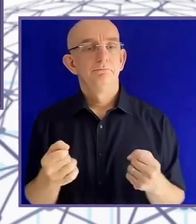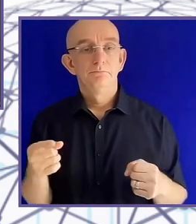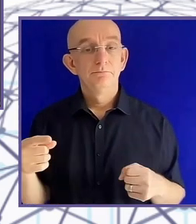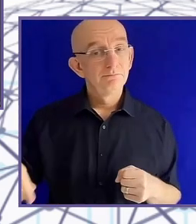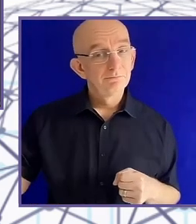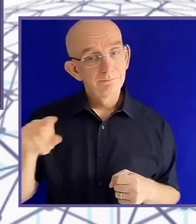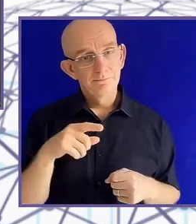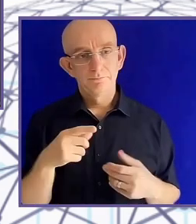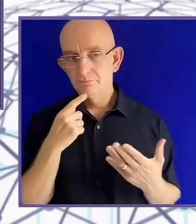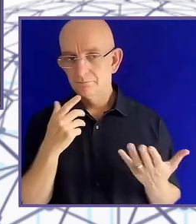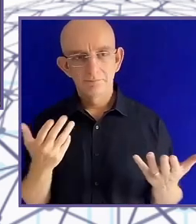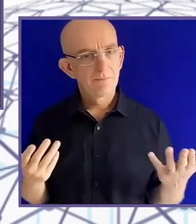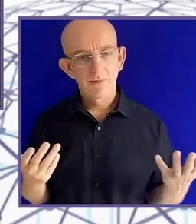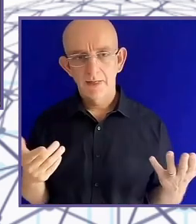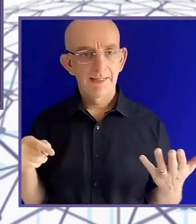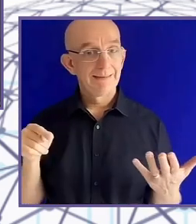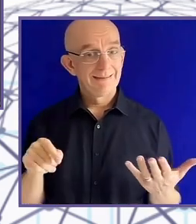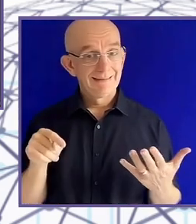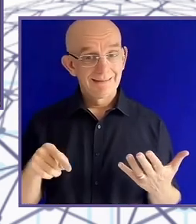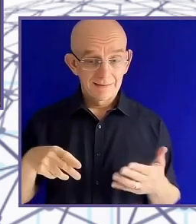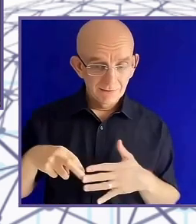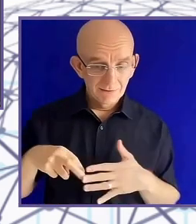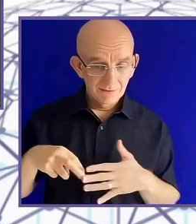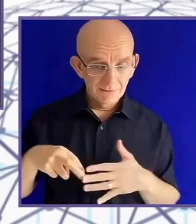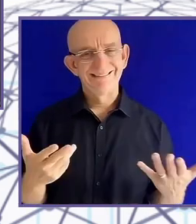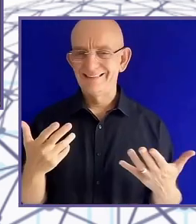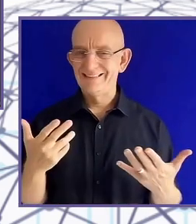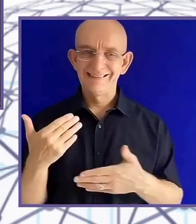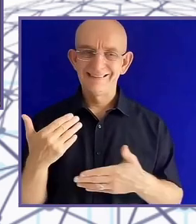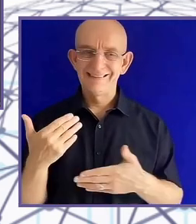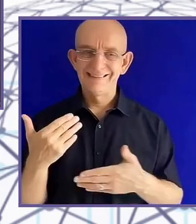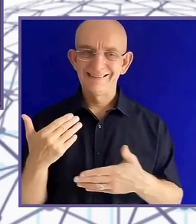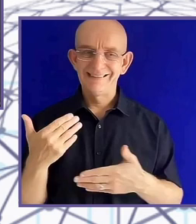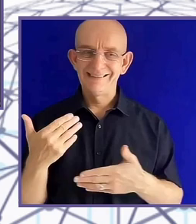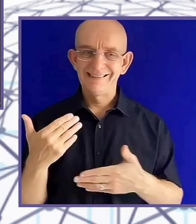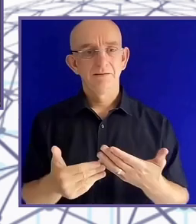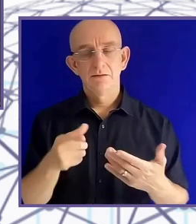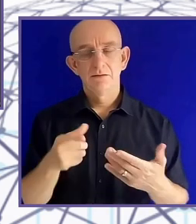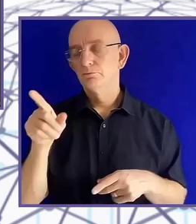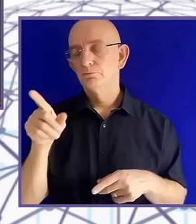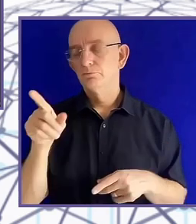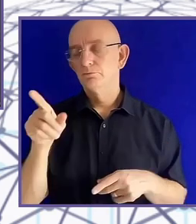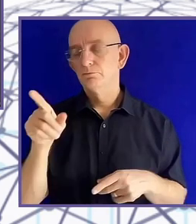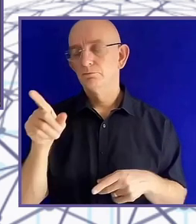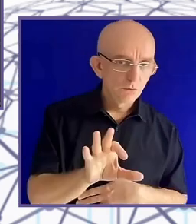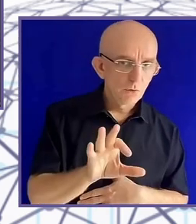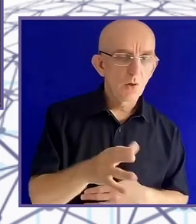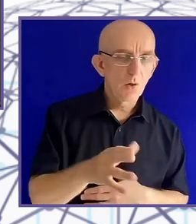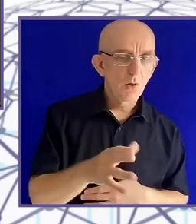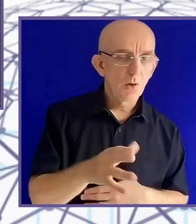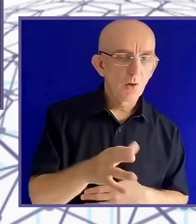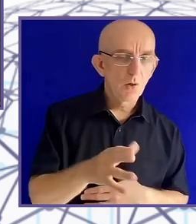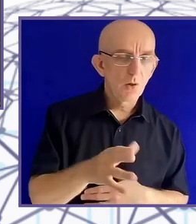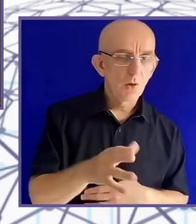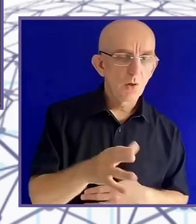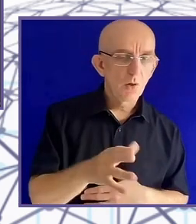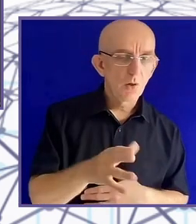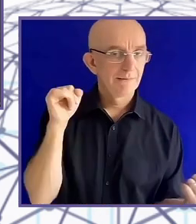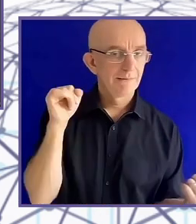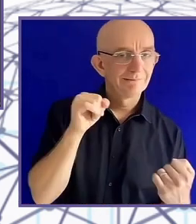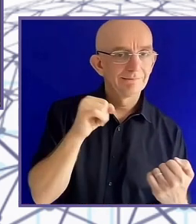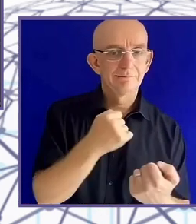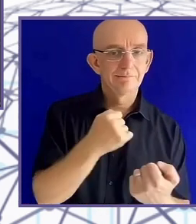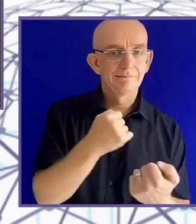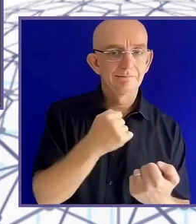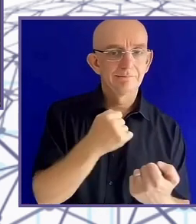about. Walking, not so much, right? But at the time, this exoskeleton company comes along, as we go to see it, it turned out,